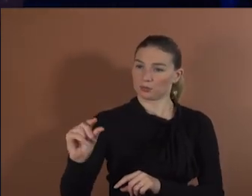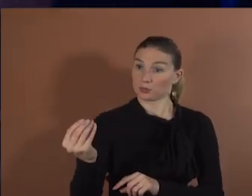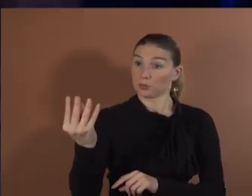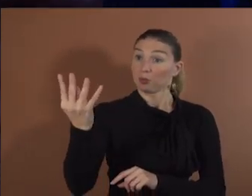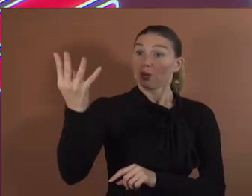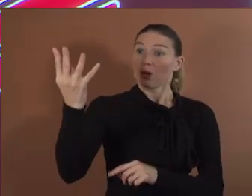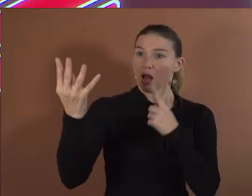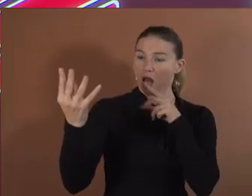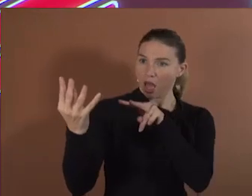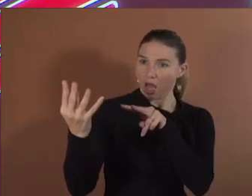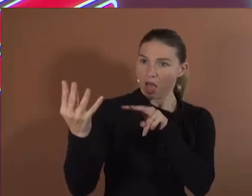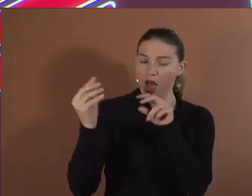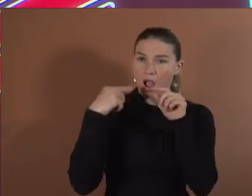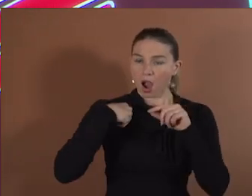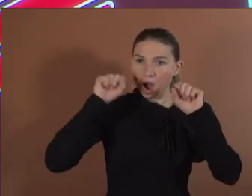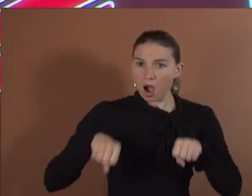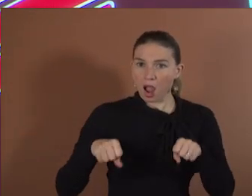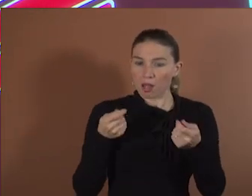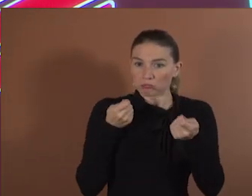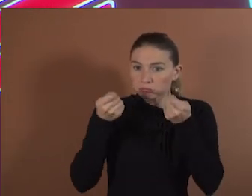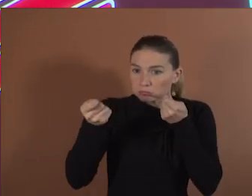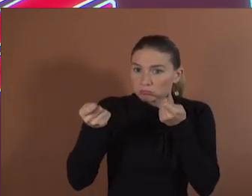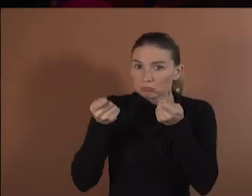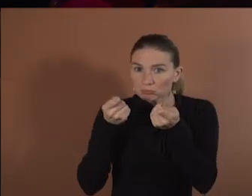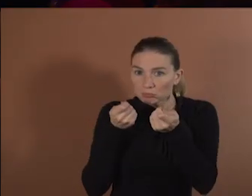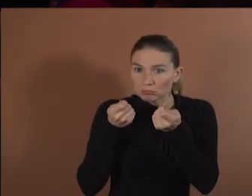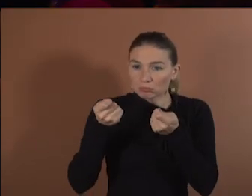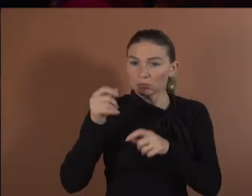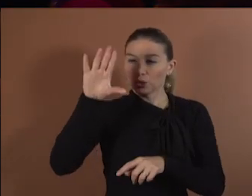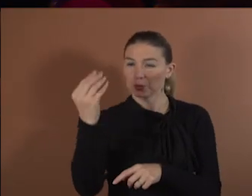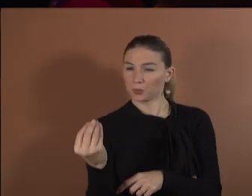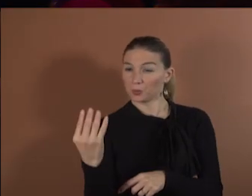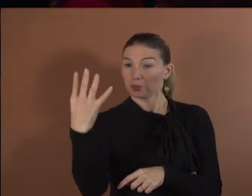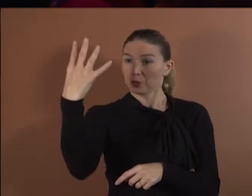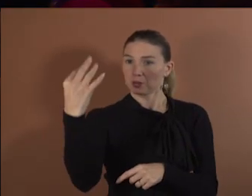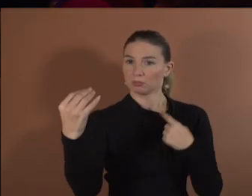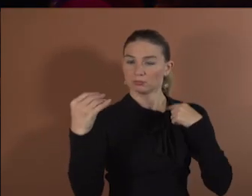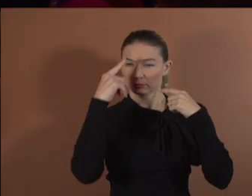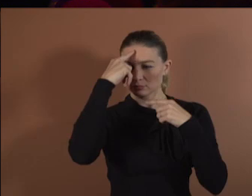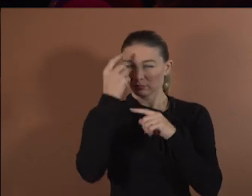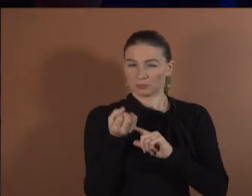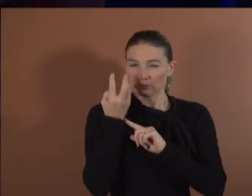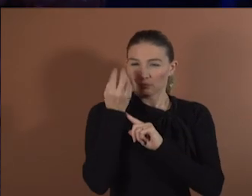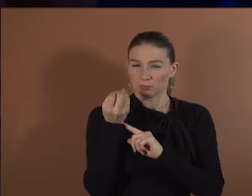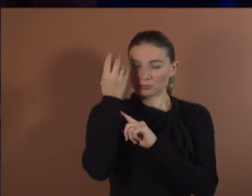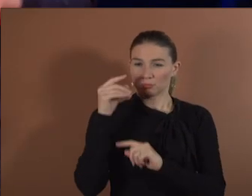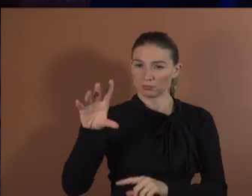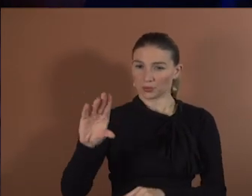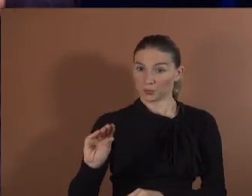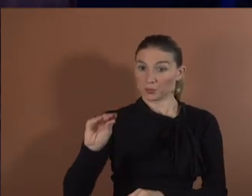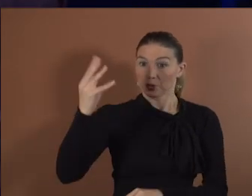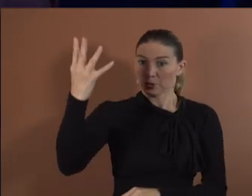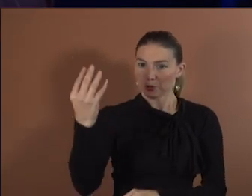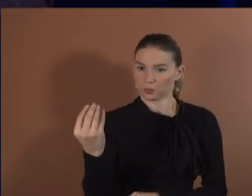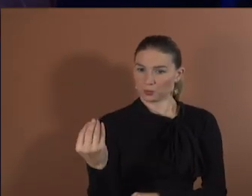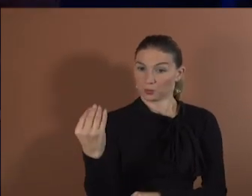that he can indeed modulate himself the own brain activity. And this is